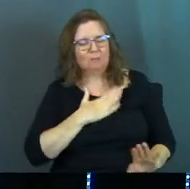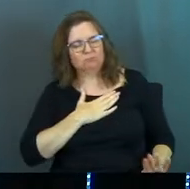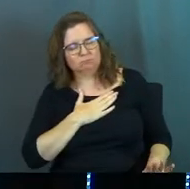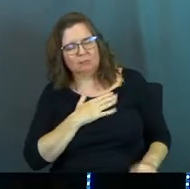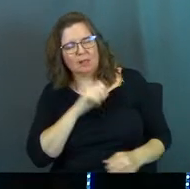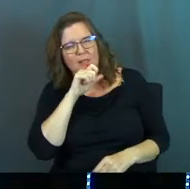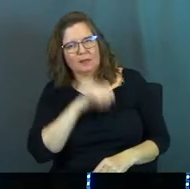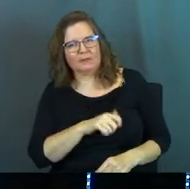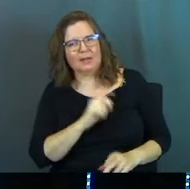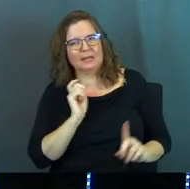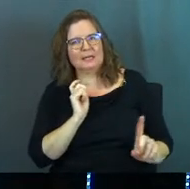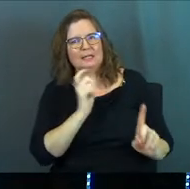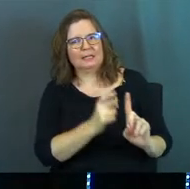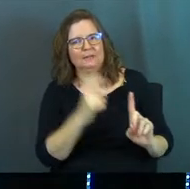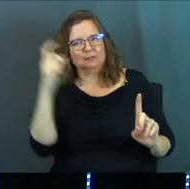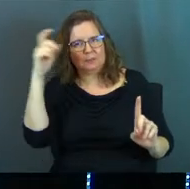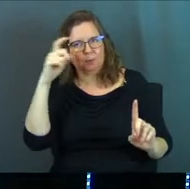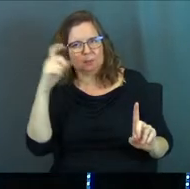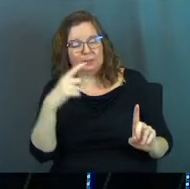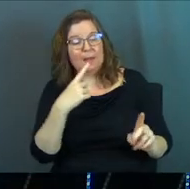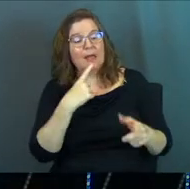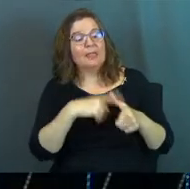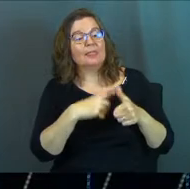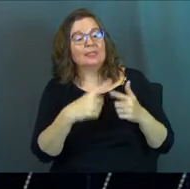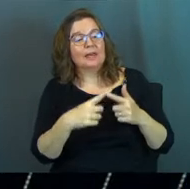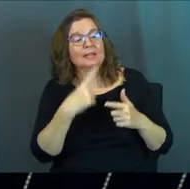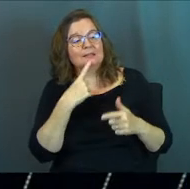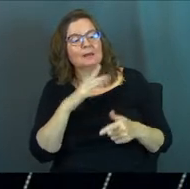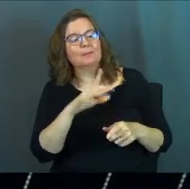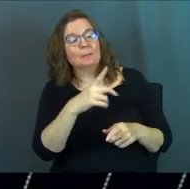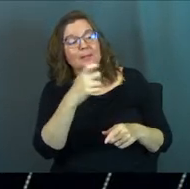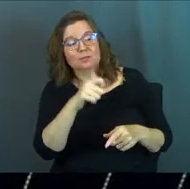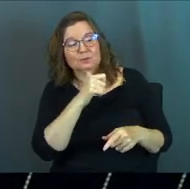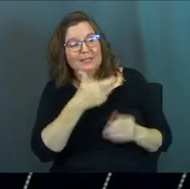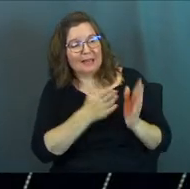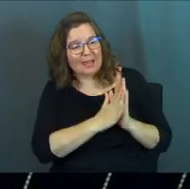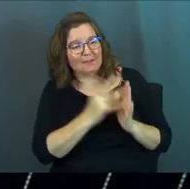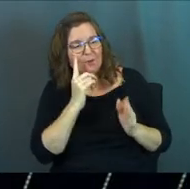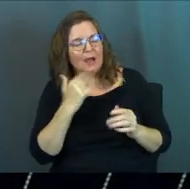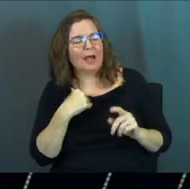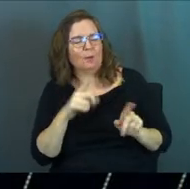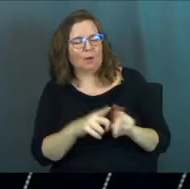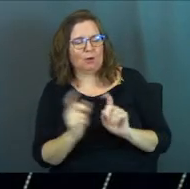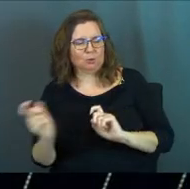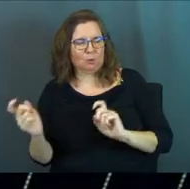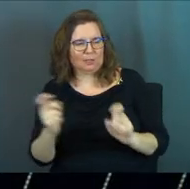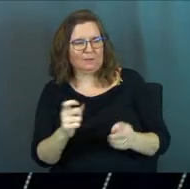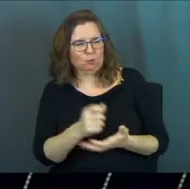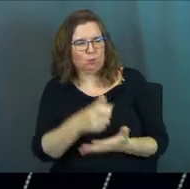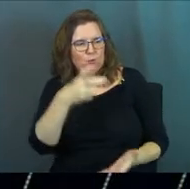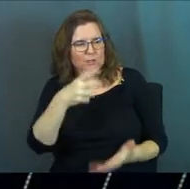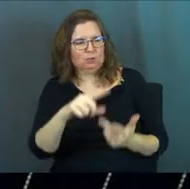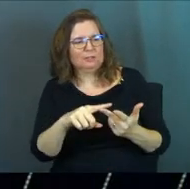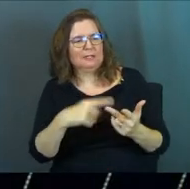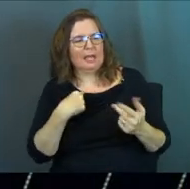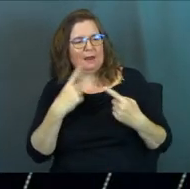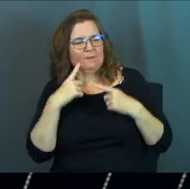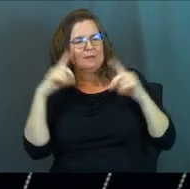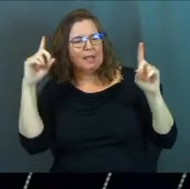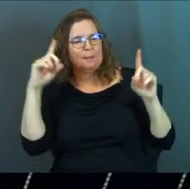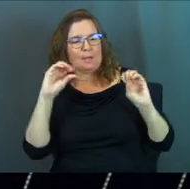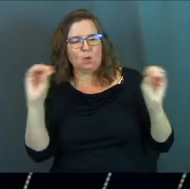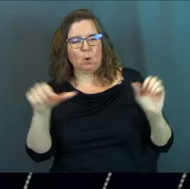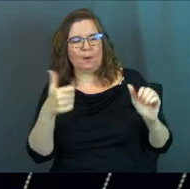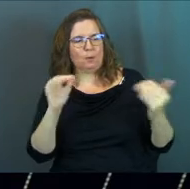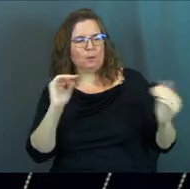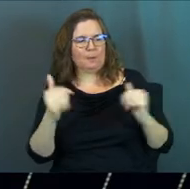then verse 13, God goes further and I will also give you what you did not ask for, riches and fame. No other king in all the world will be compared to you for the rest of your